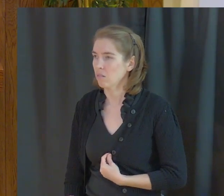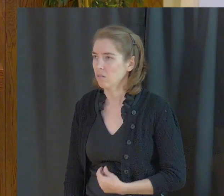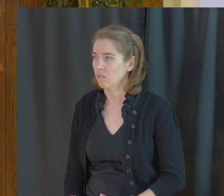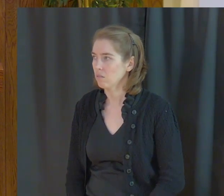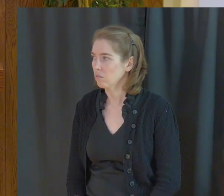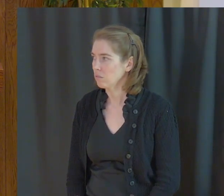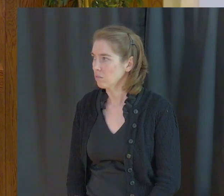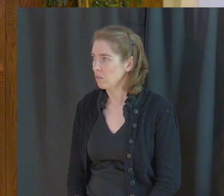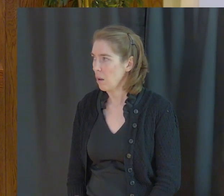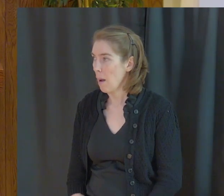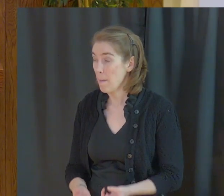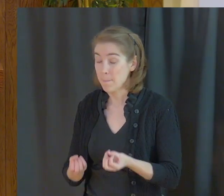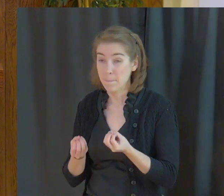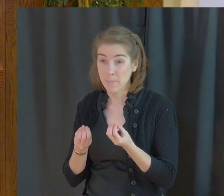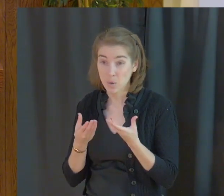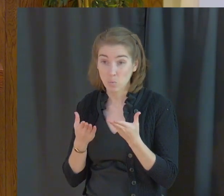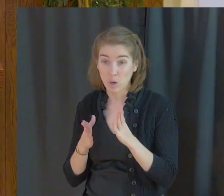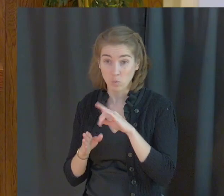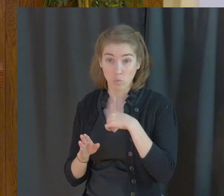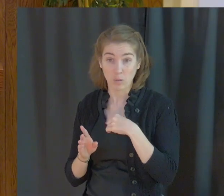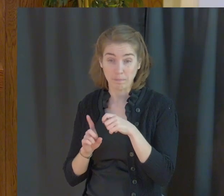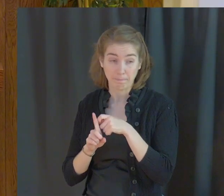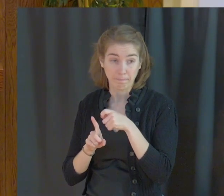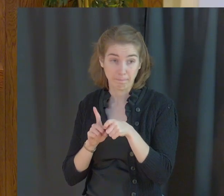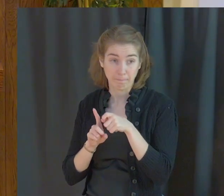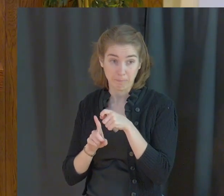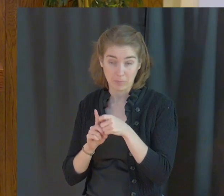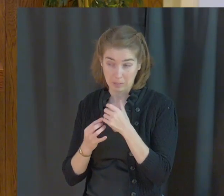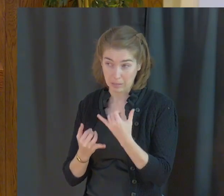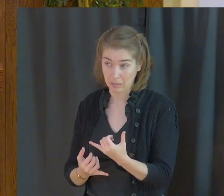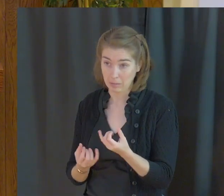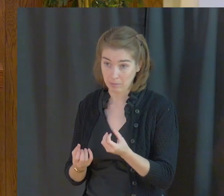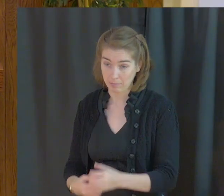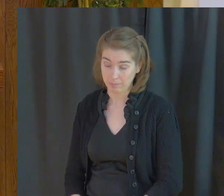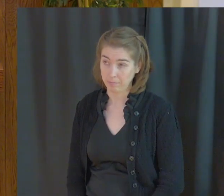There are many ways that you and I are persecuted today in this world we live in.